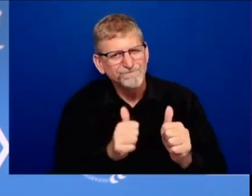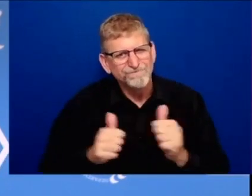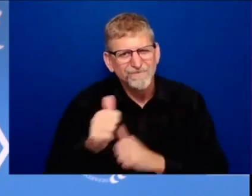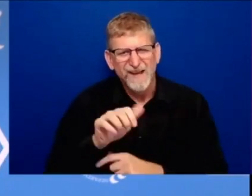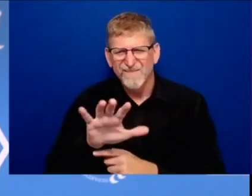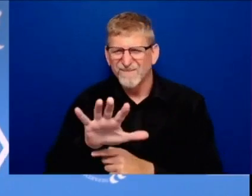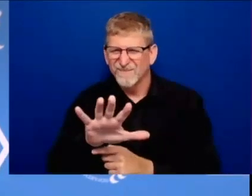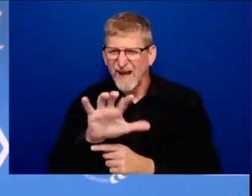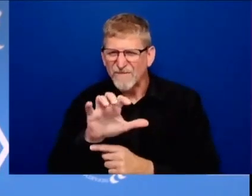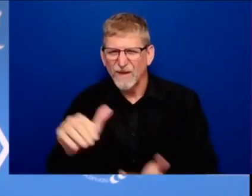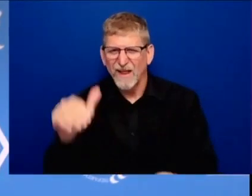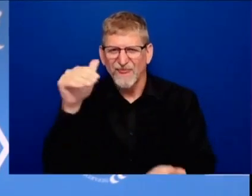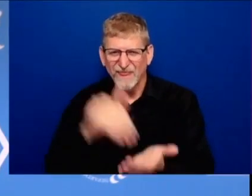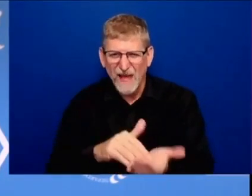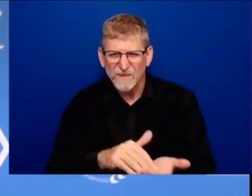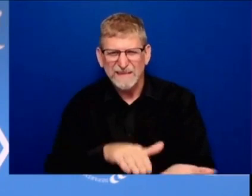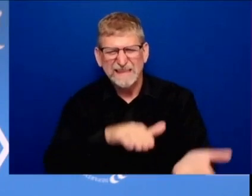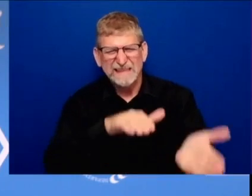month